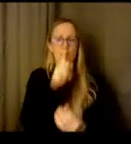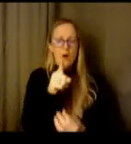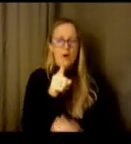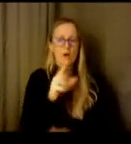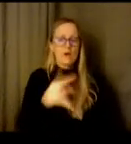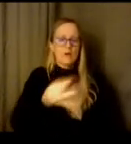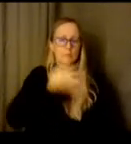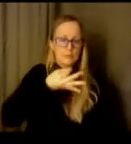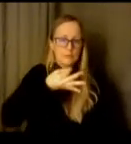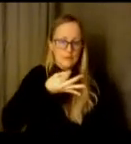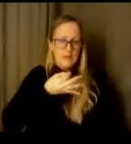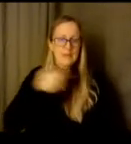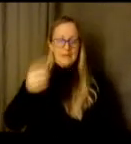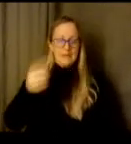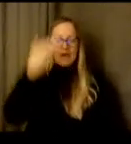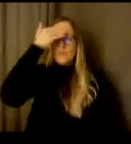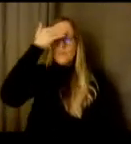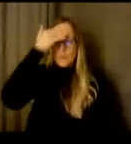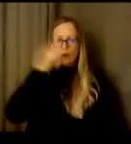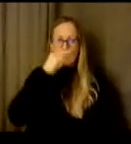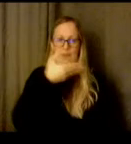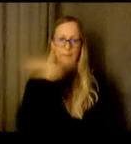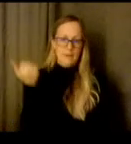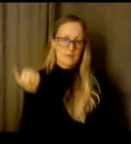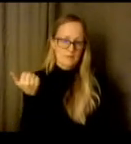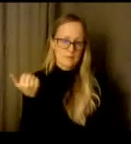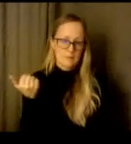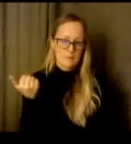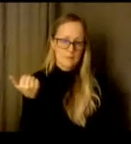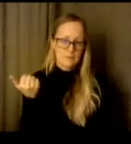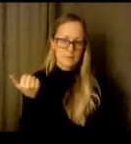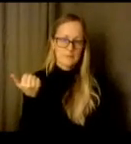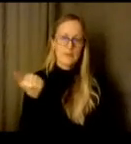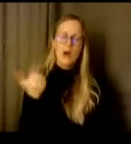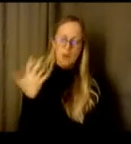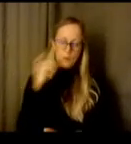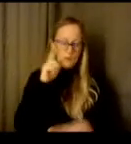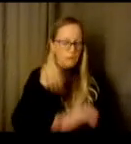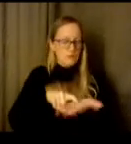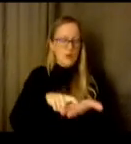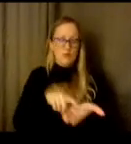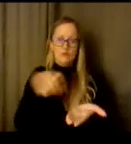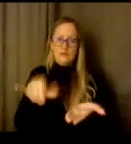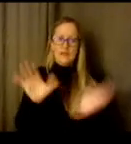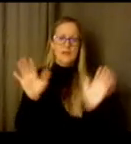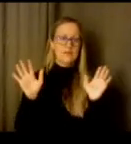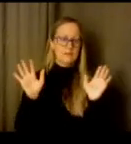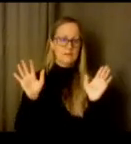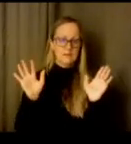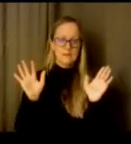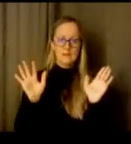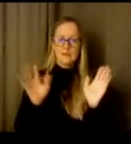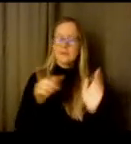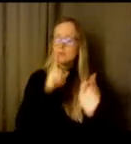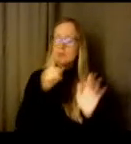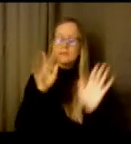and I just want to acknowledge that and acknowledge the amazing work that is going on at the building level with